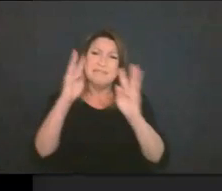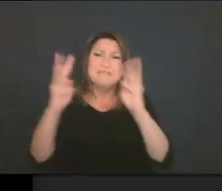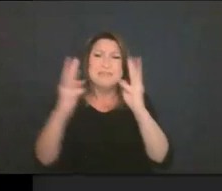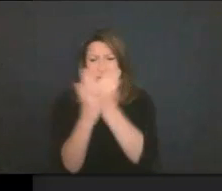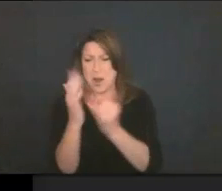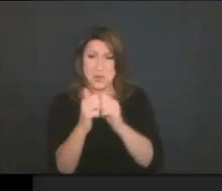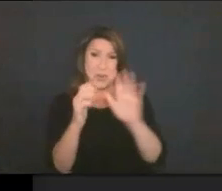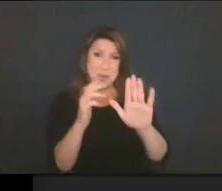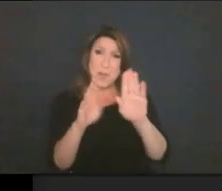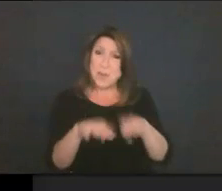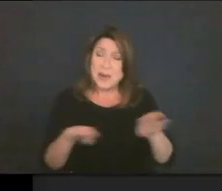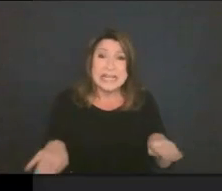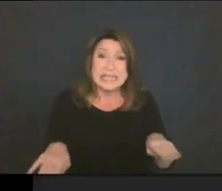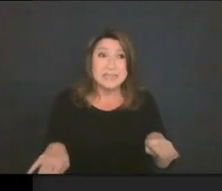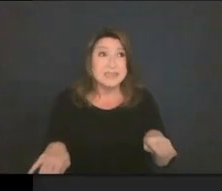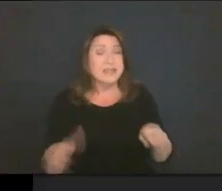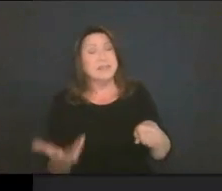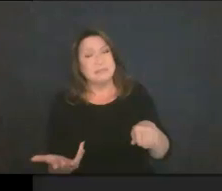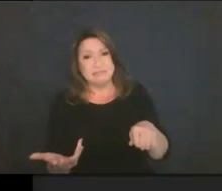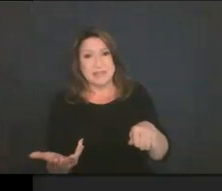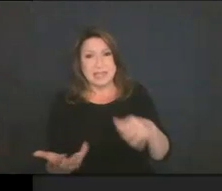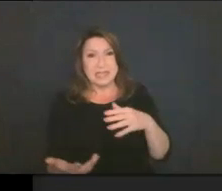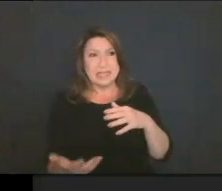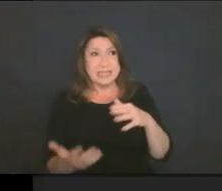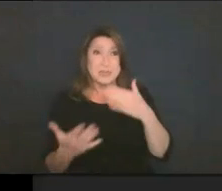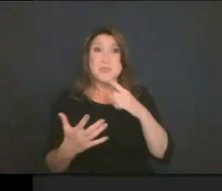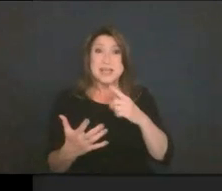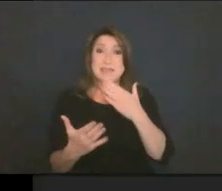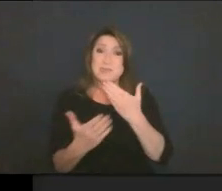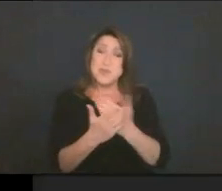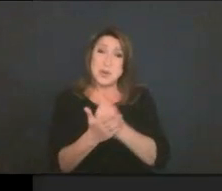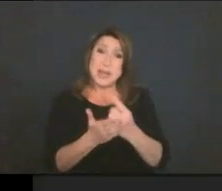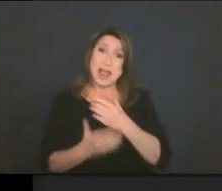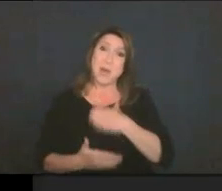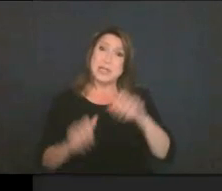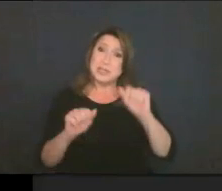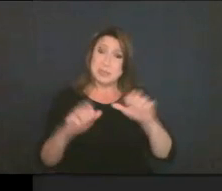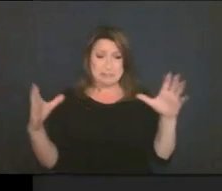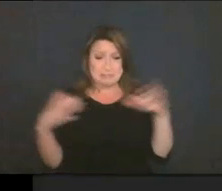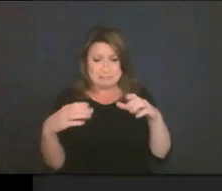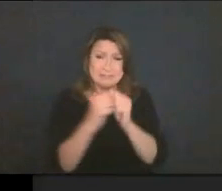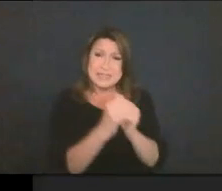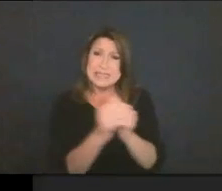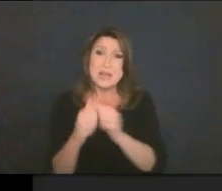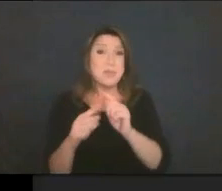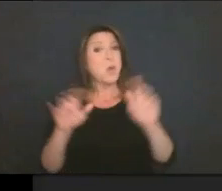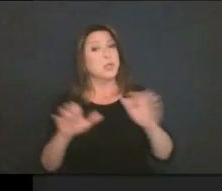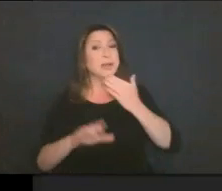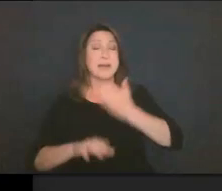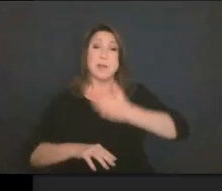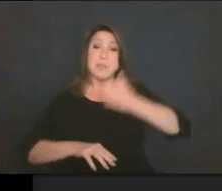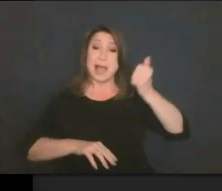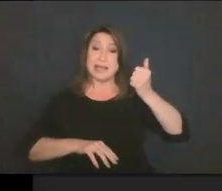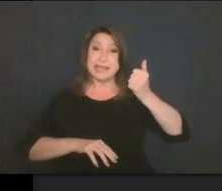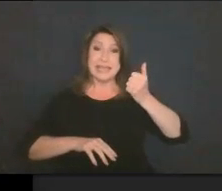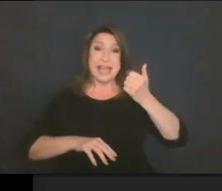all things considered. It's been a really good week. I wish we could be together, but we are making the best of it. And it's going to be a fun nine